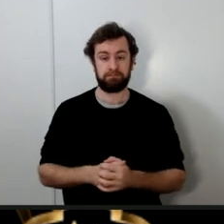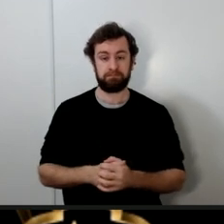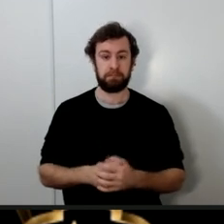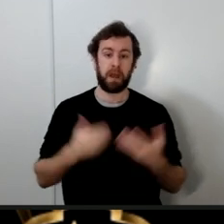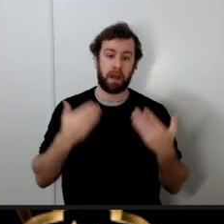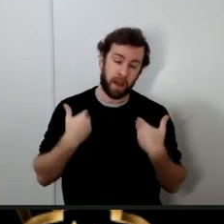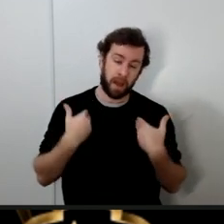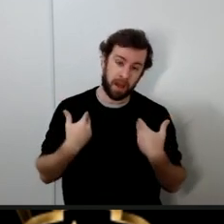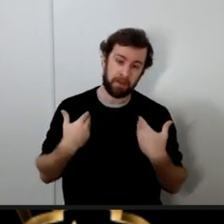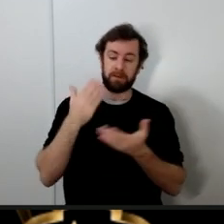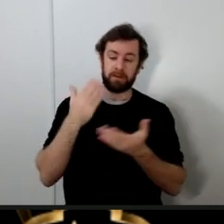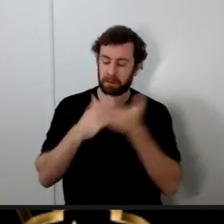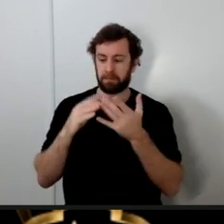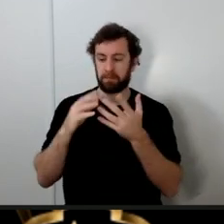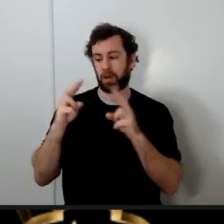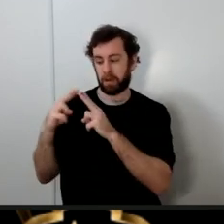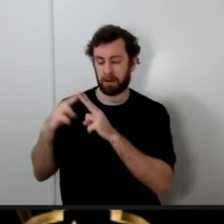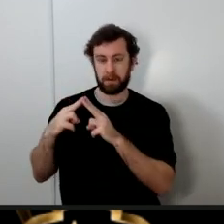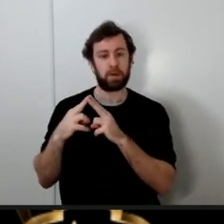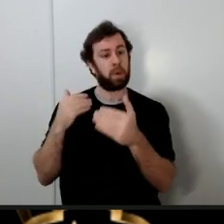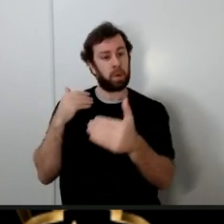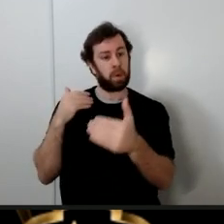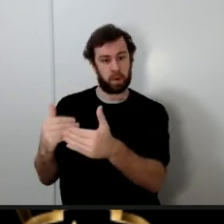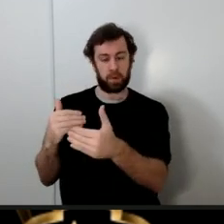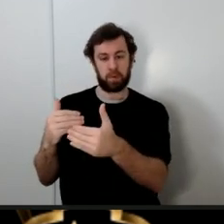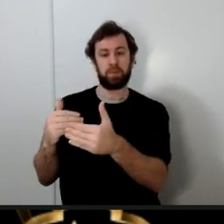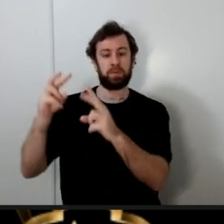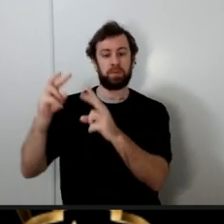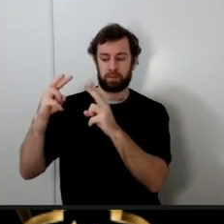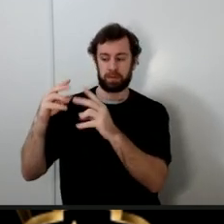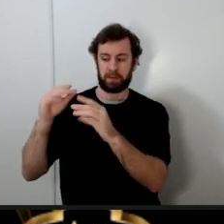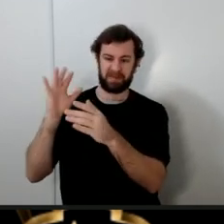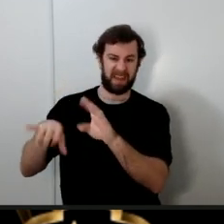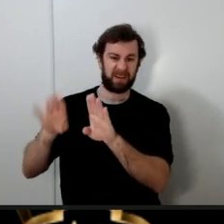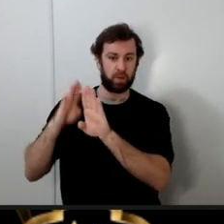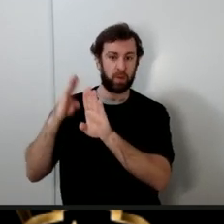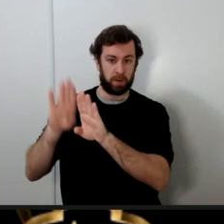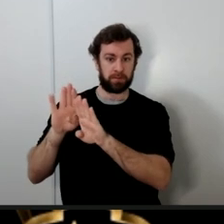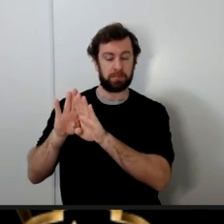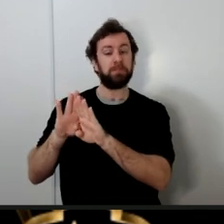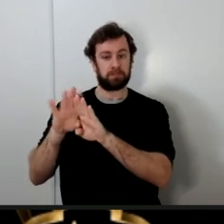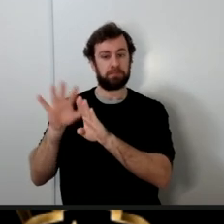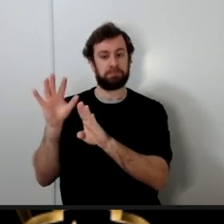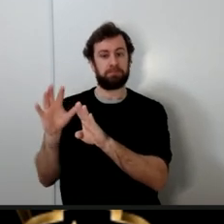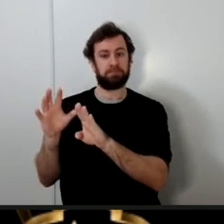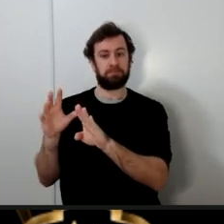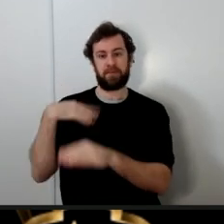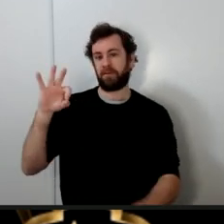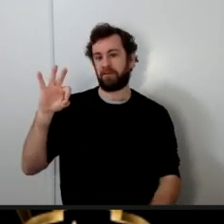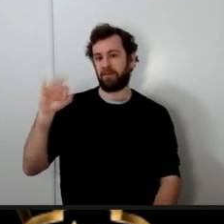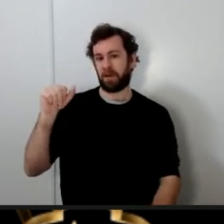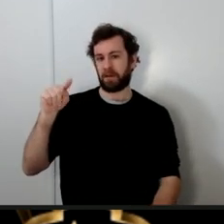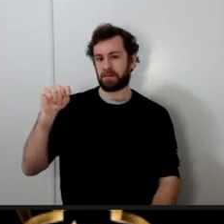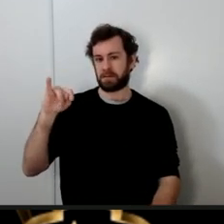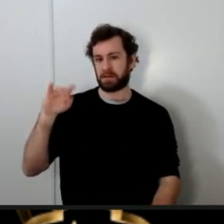of the prophet present by the door by the incident of the door when the attack happened and the